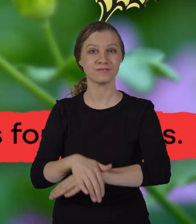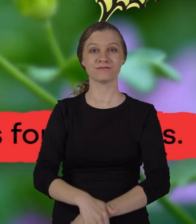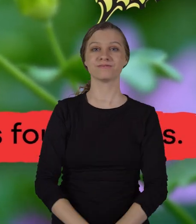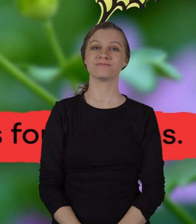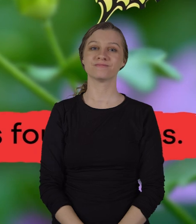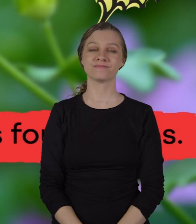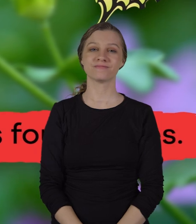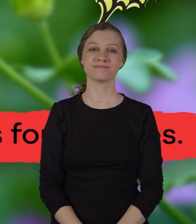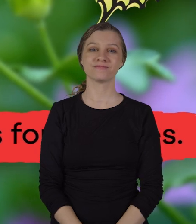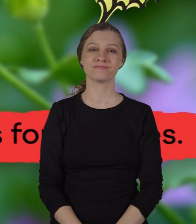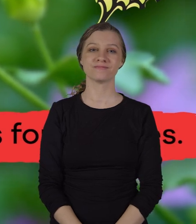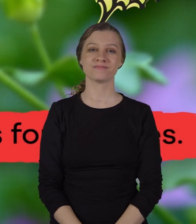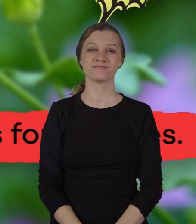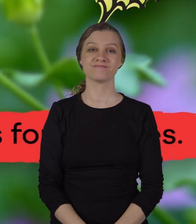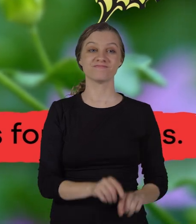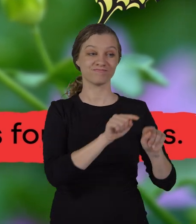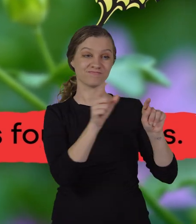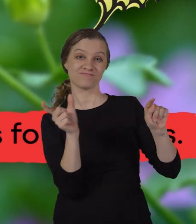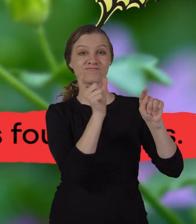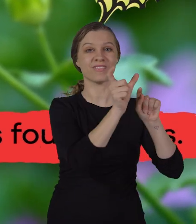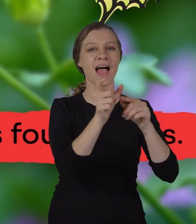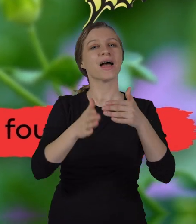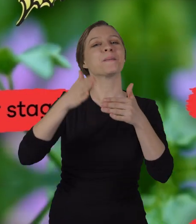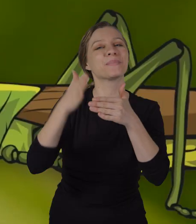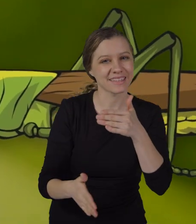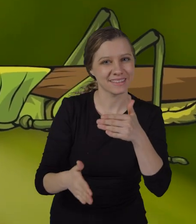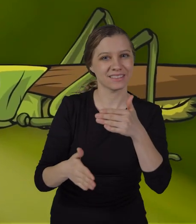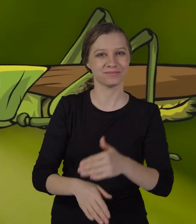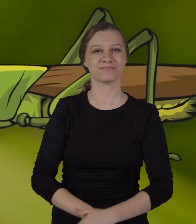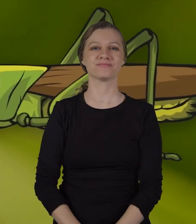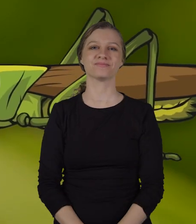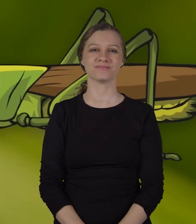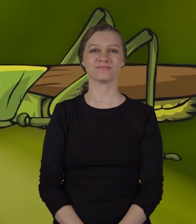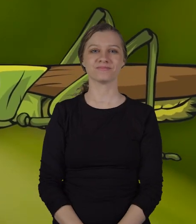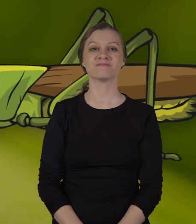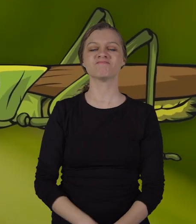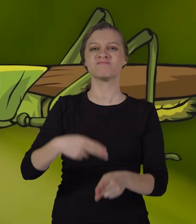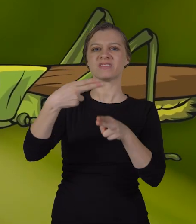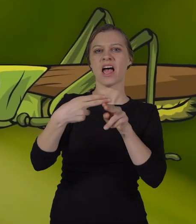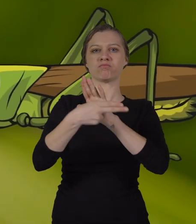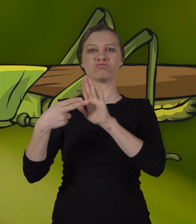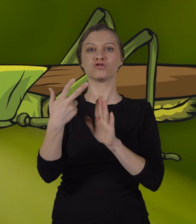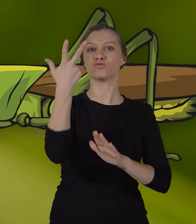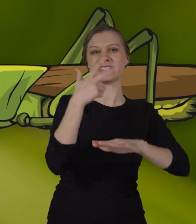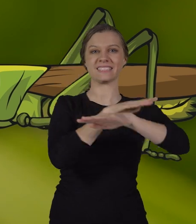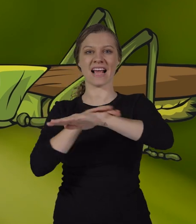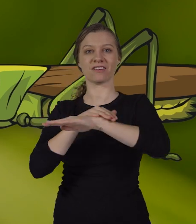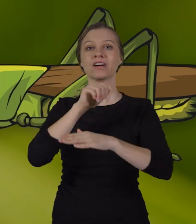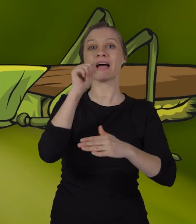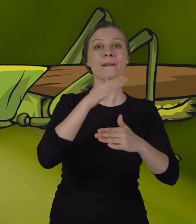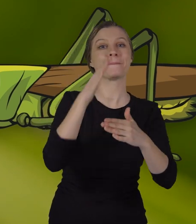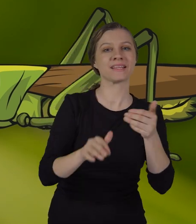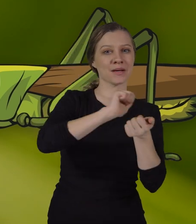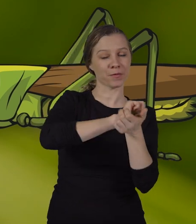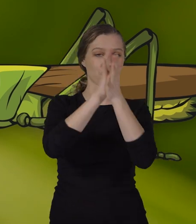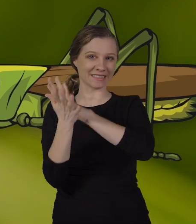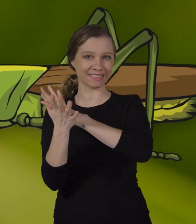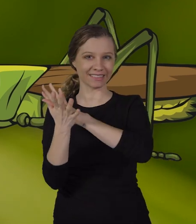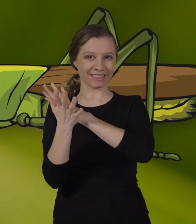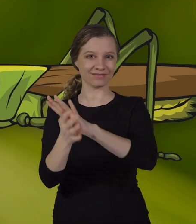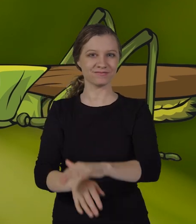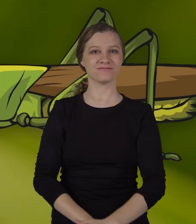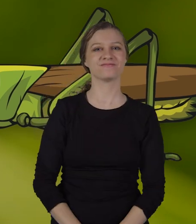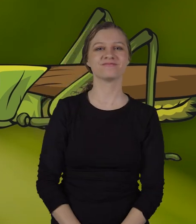complete name the three stages of incomplete metamorphosis